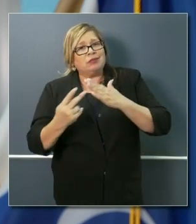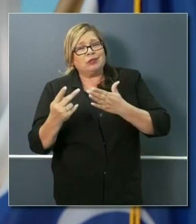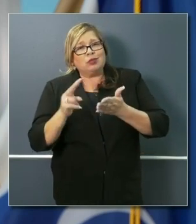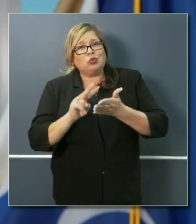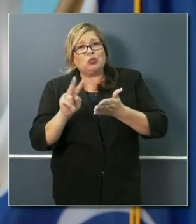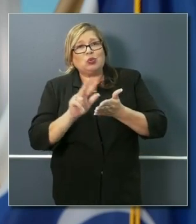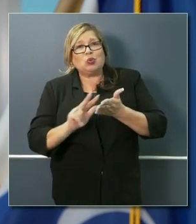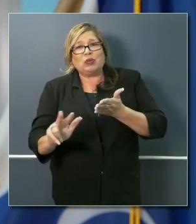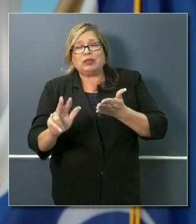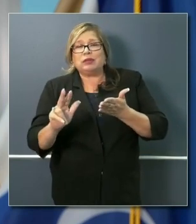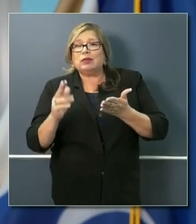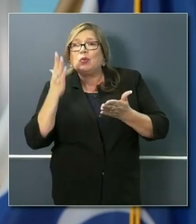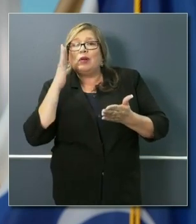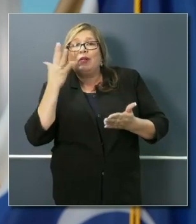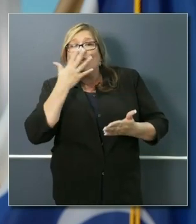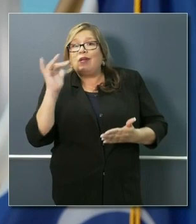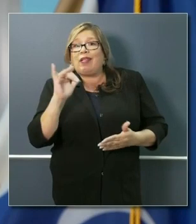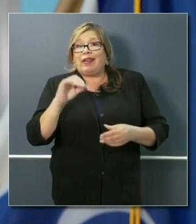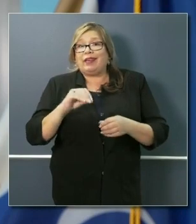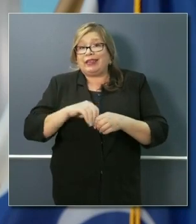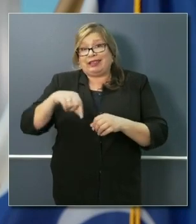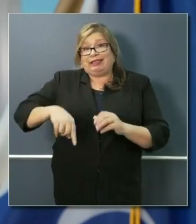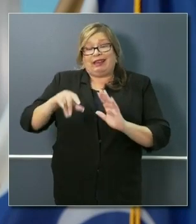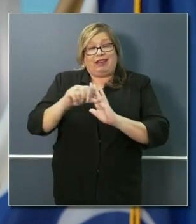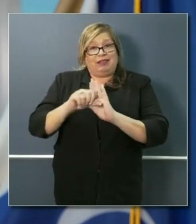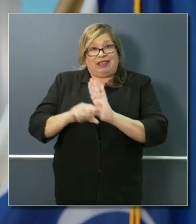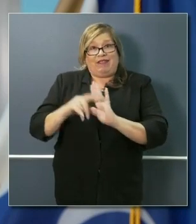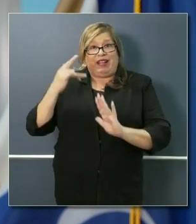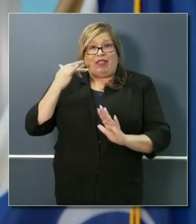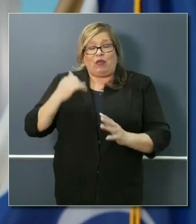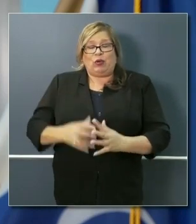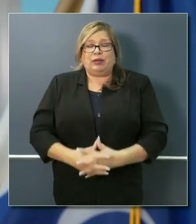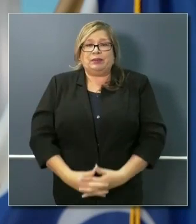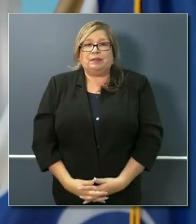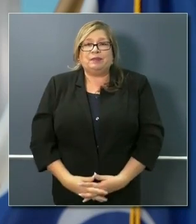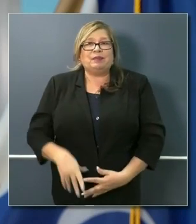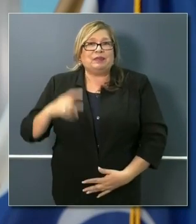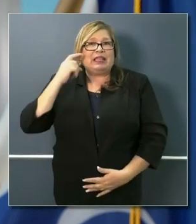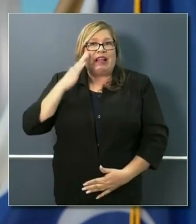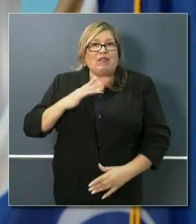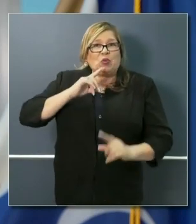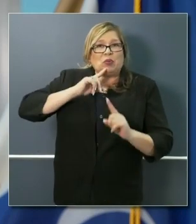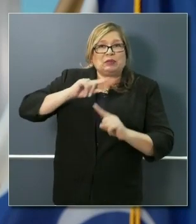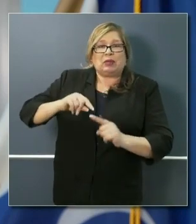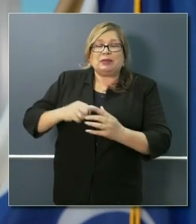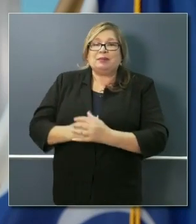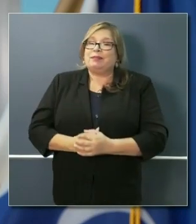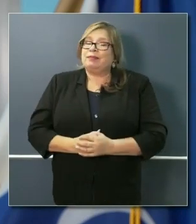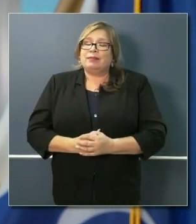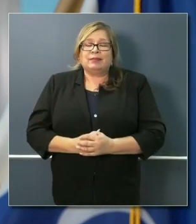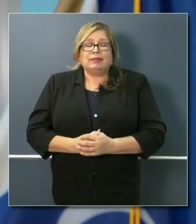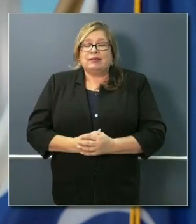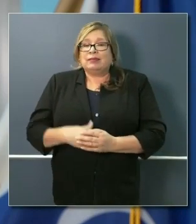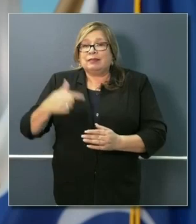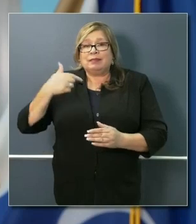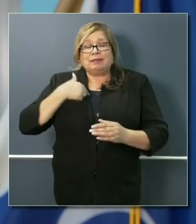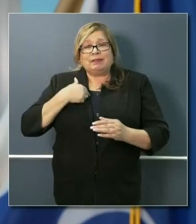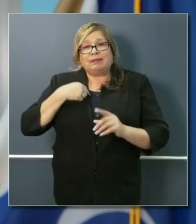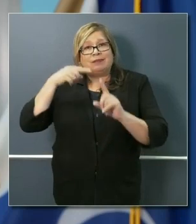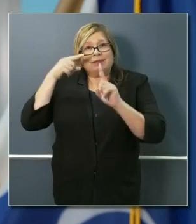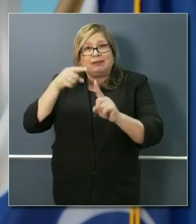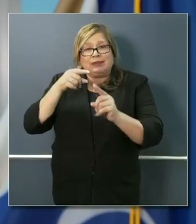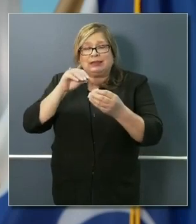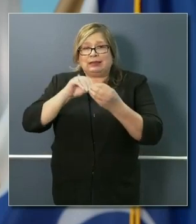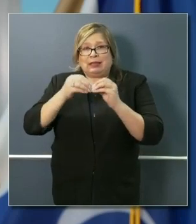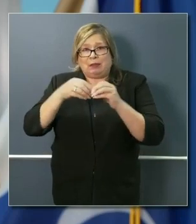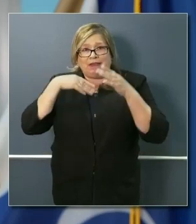like in the state of California? Look, I've mentioned this in the past. I'll repeat it. The number I wake up to every single day is